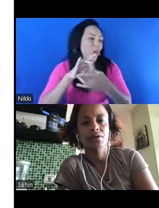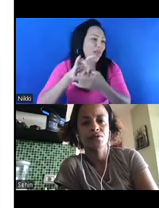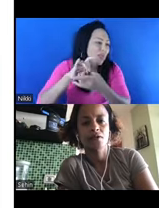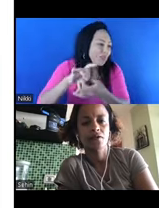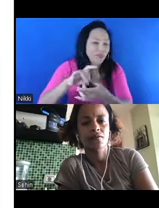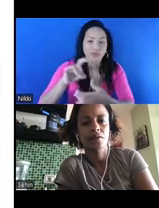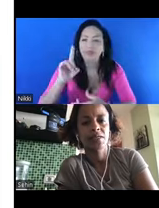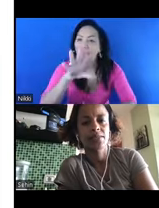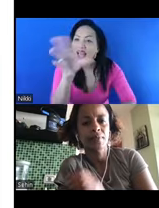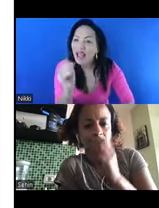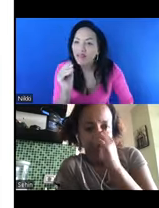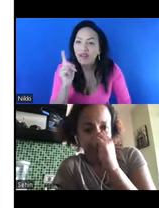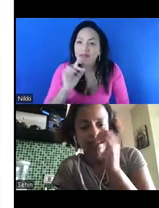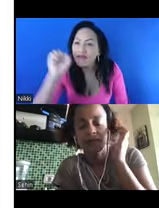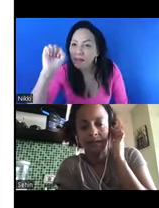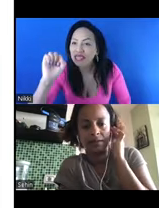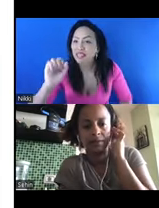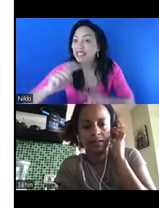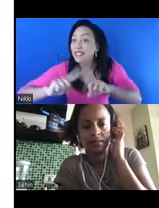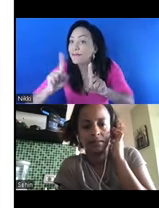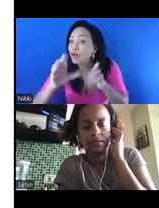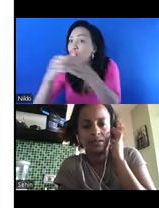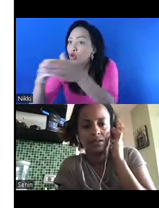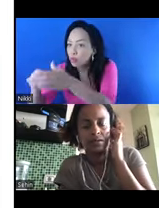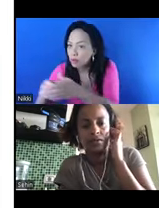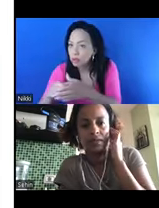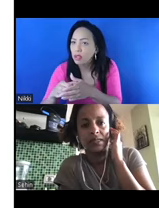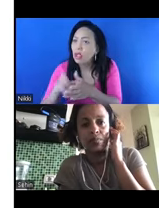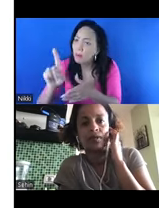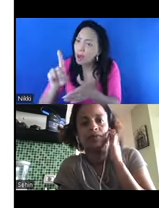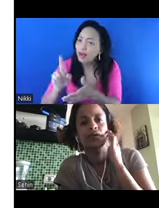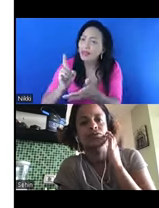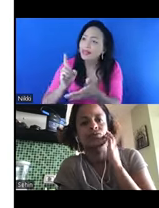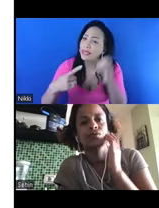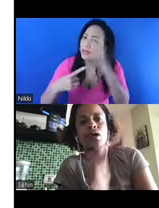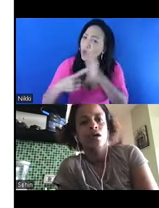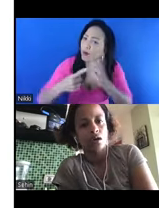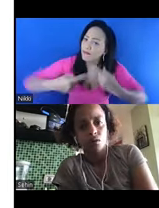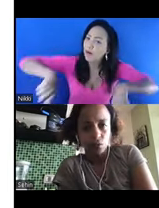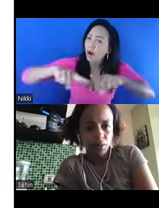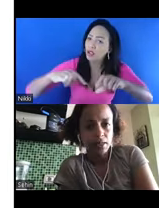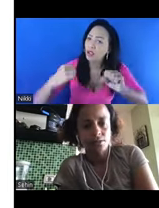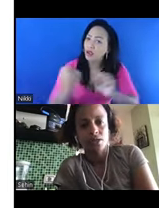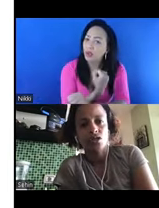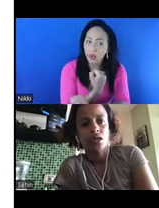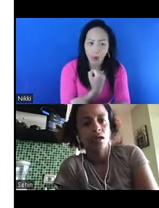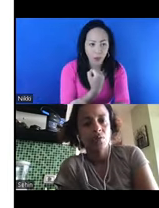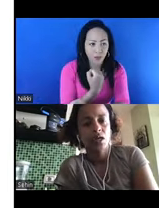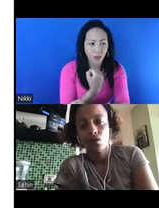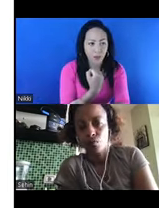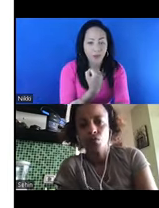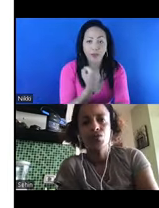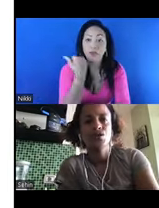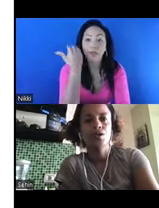brands of African feminism. But it's definitely something that's interesting or that's important for us to do. We're completely intersectional